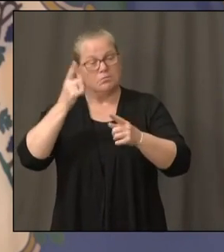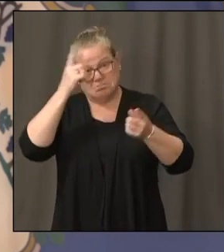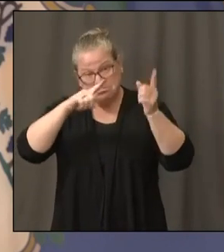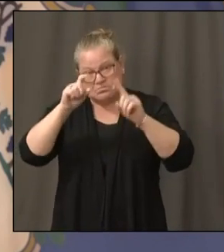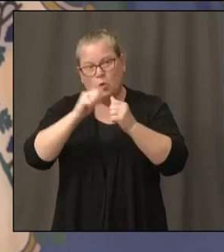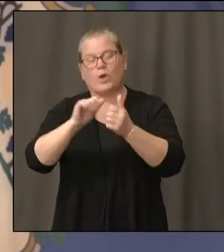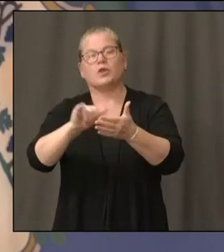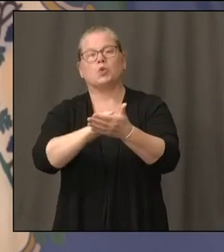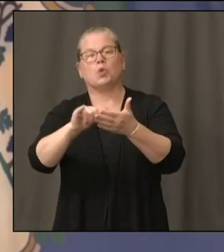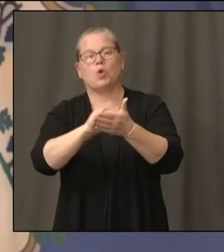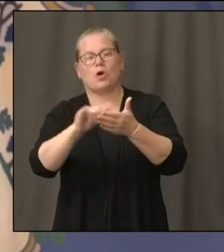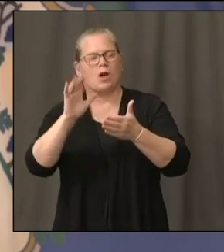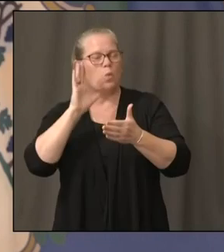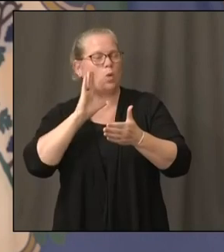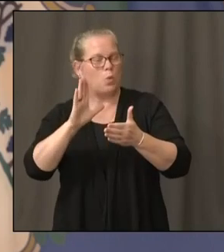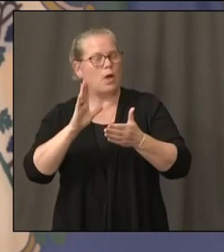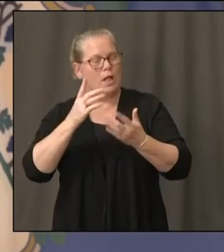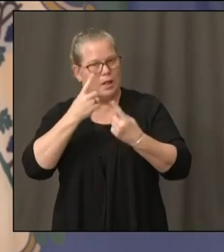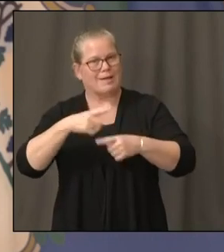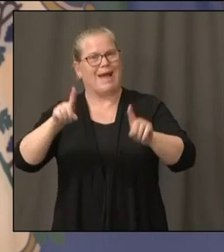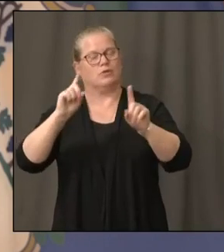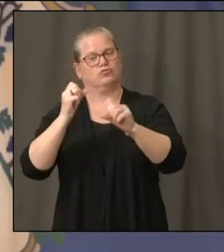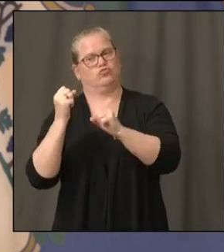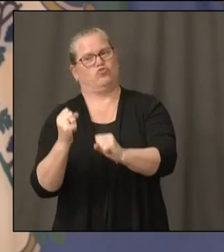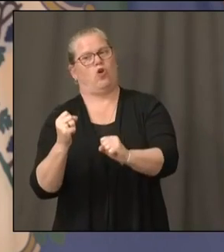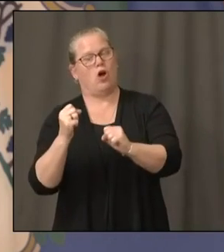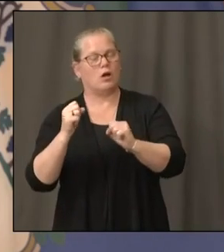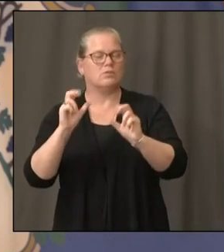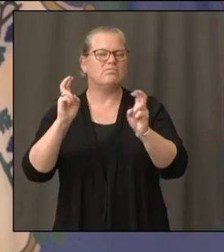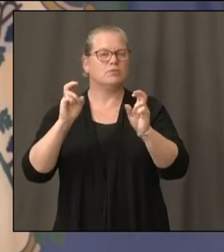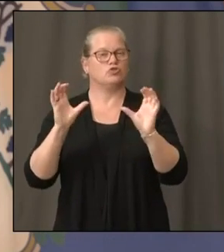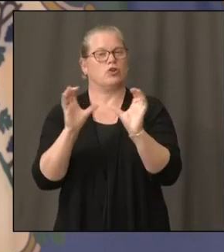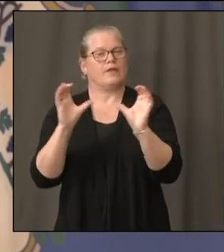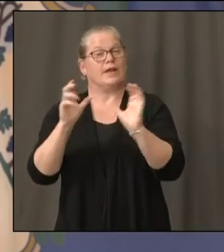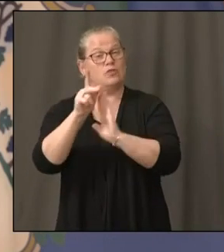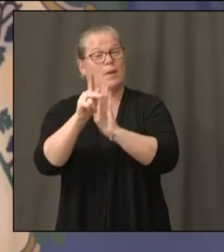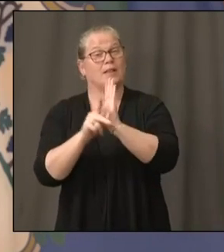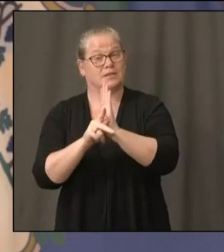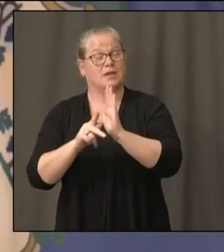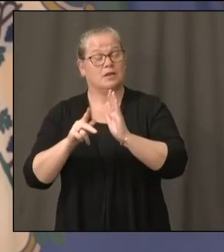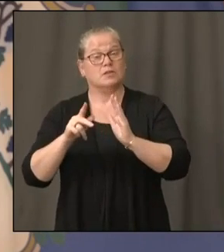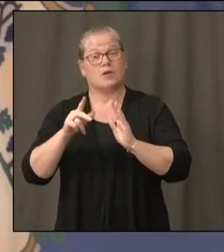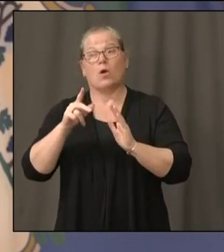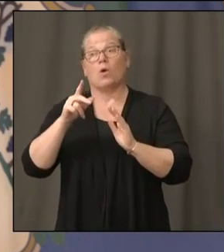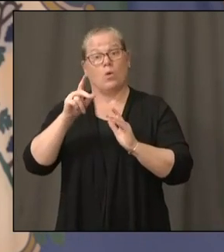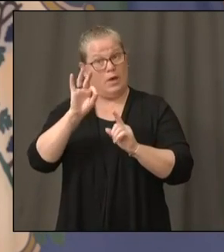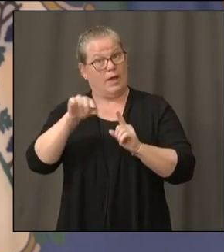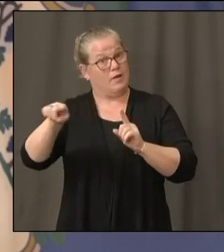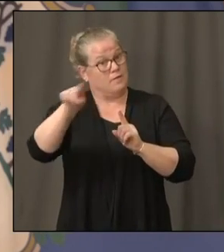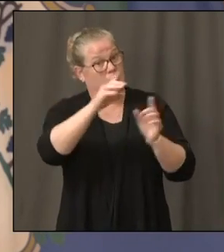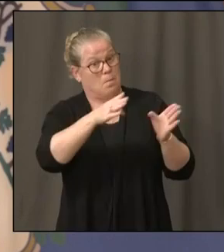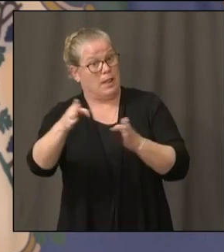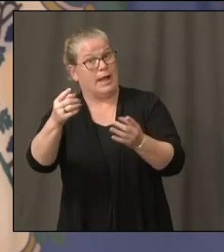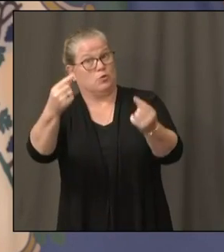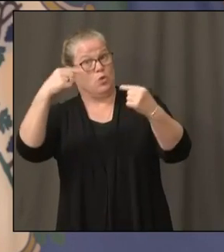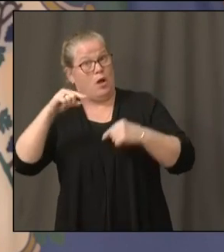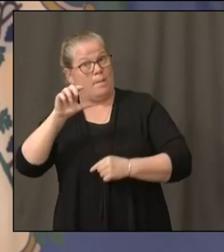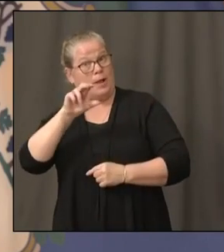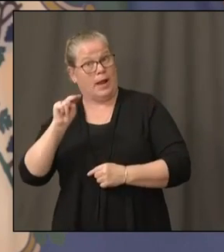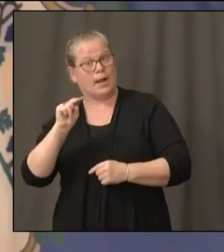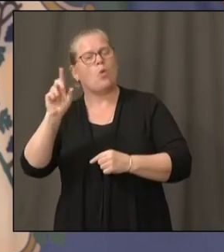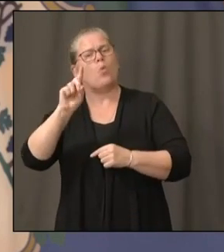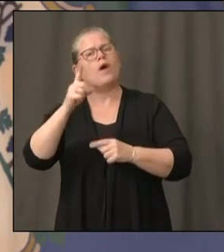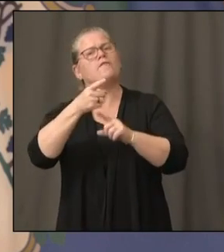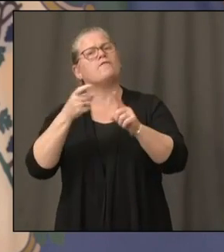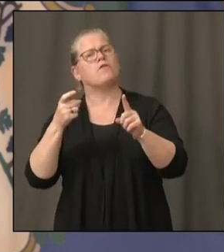certification policy as well, so that when you're on that plane, you have to certify. We know where you're coming from, but where